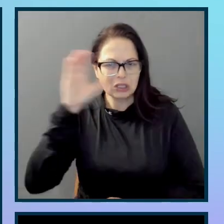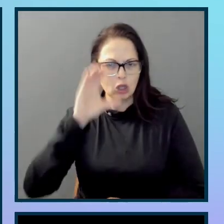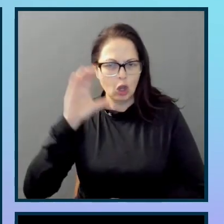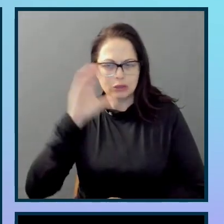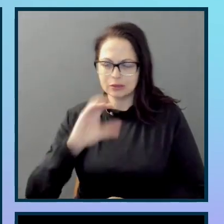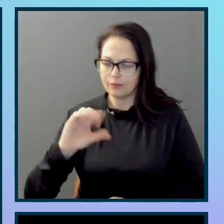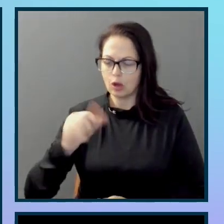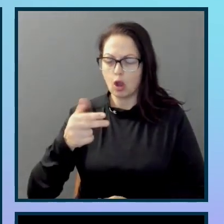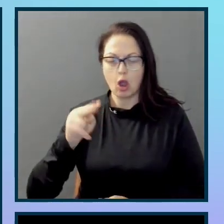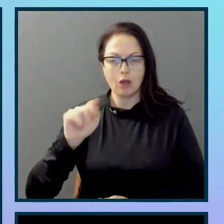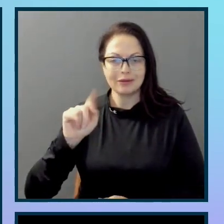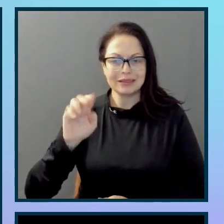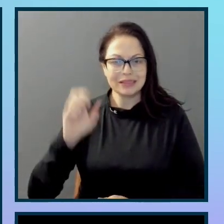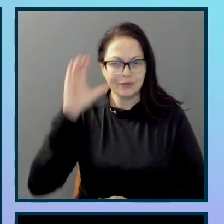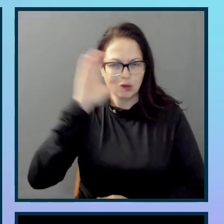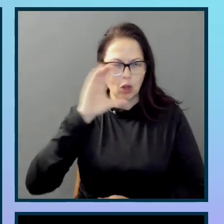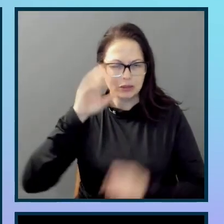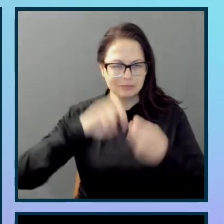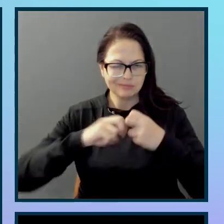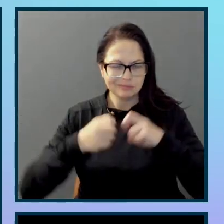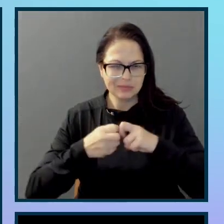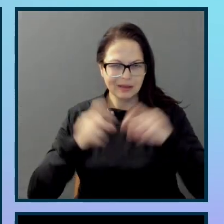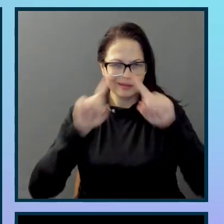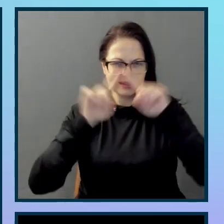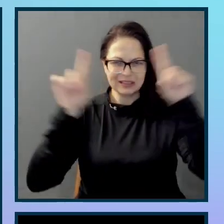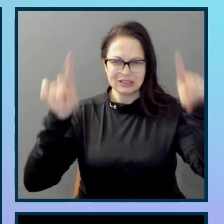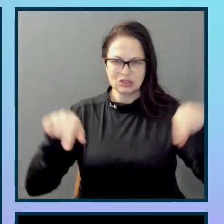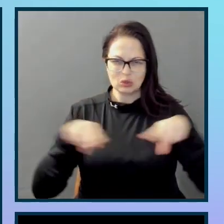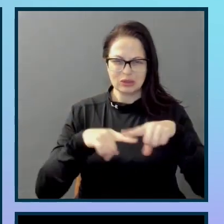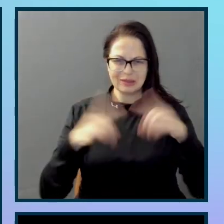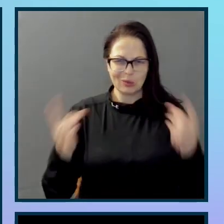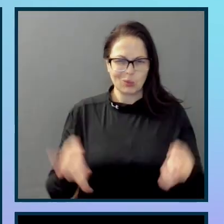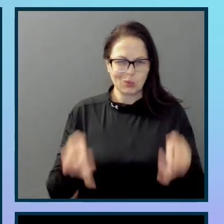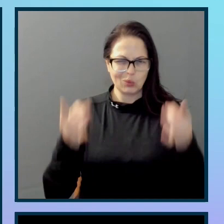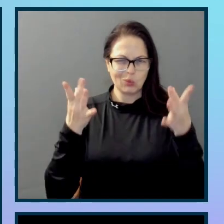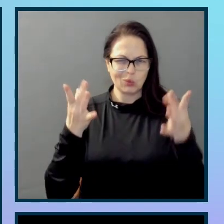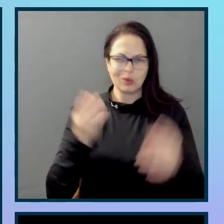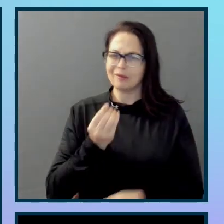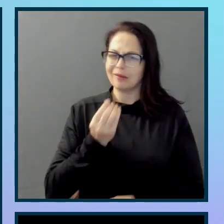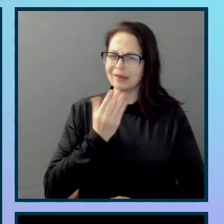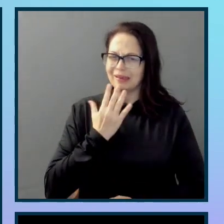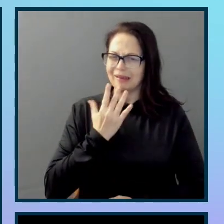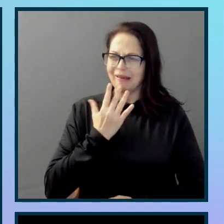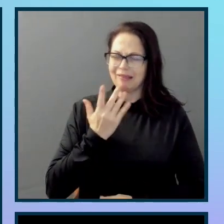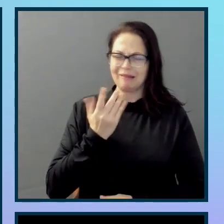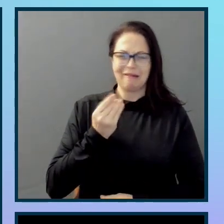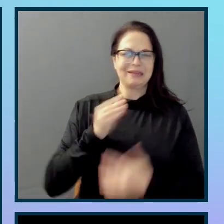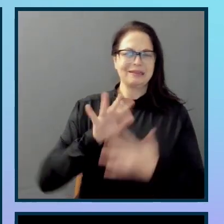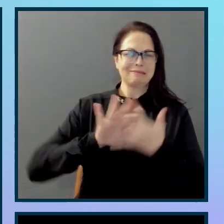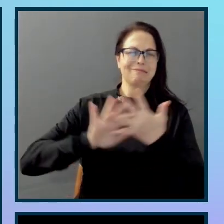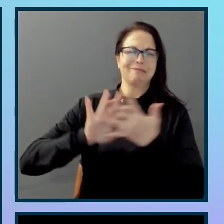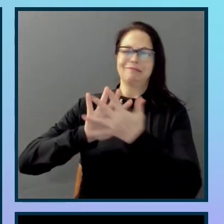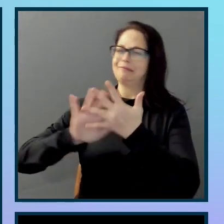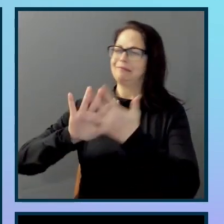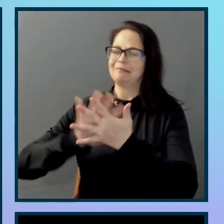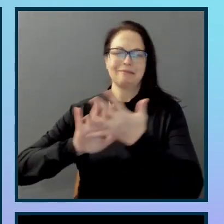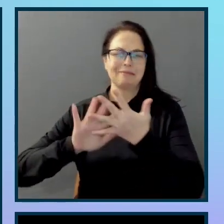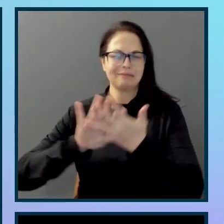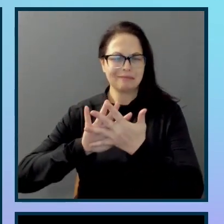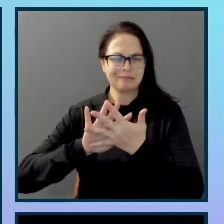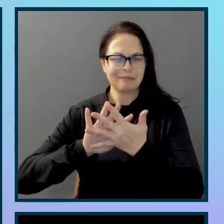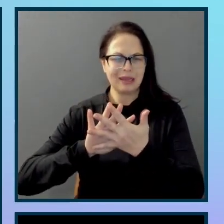experience is terrible, frankly. Colour contrast is all over the place. You start to think to yourself,